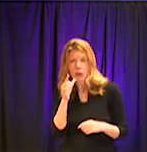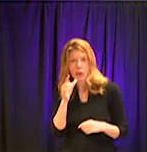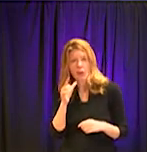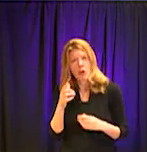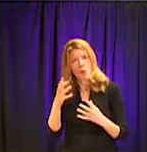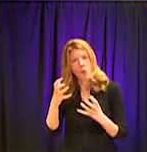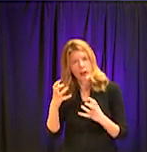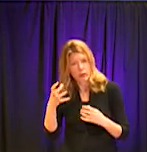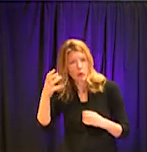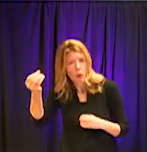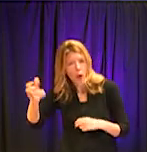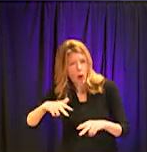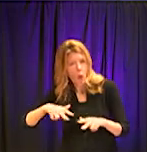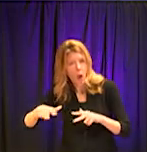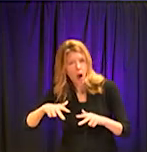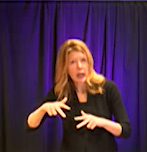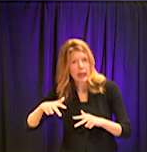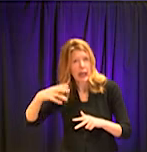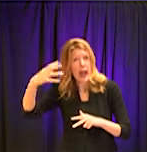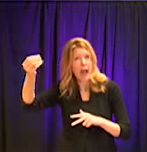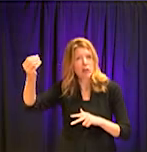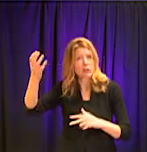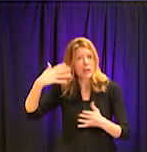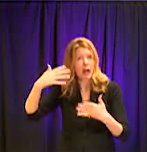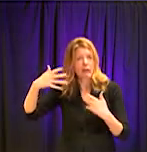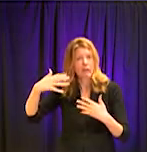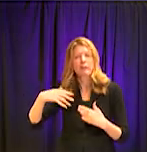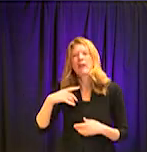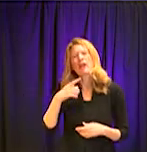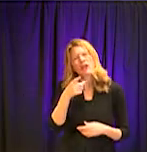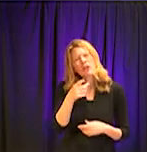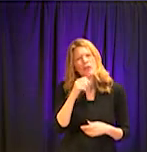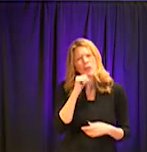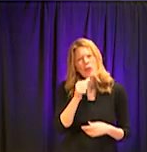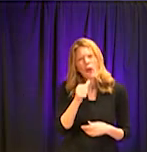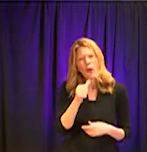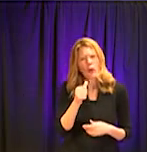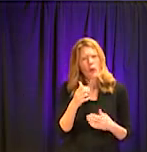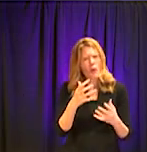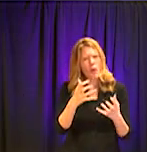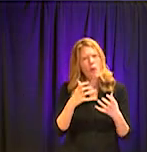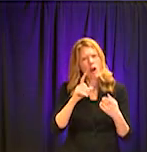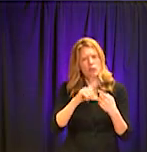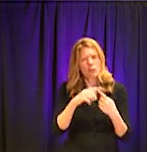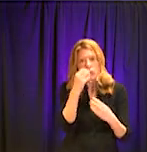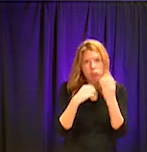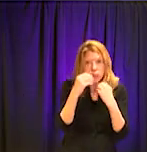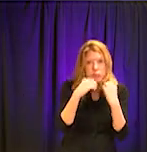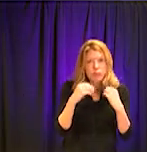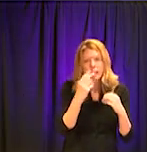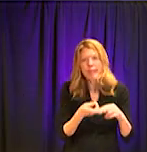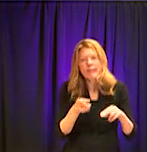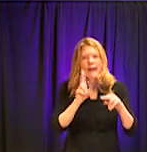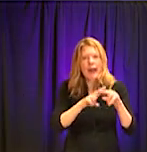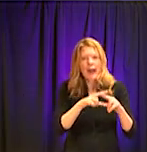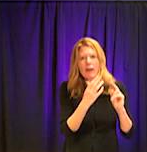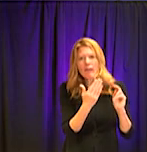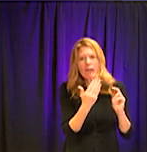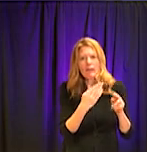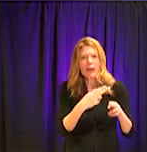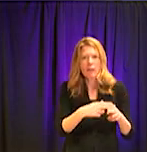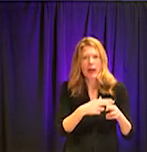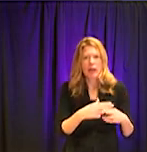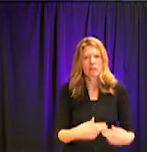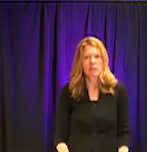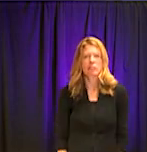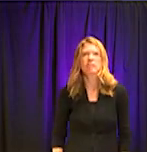away from this, you know, issue with 15 extra pounds because you sat at home and binge ate. Absolutely. Absolutely. And you know, it's already